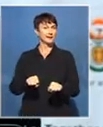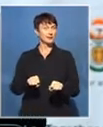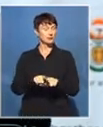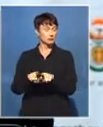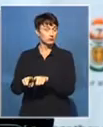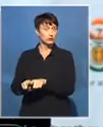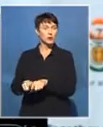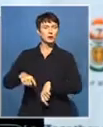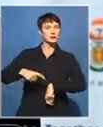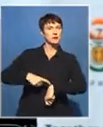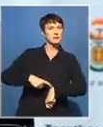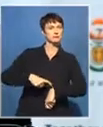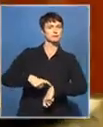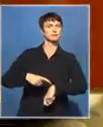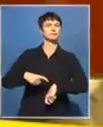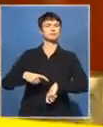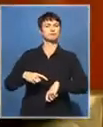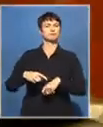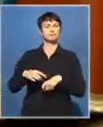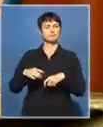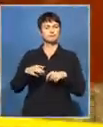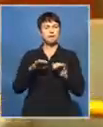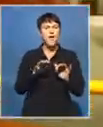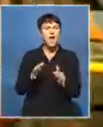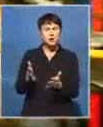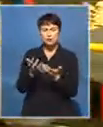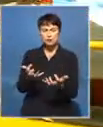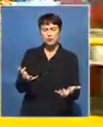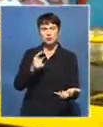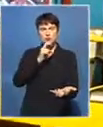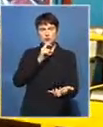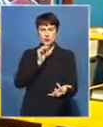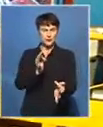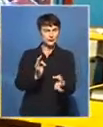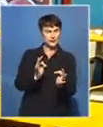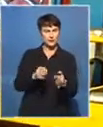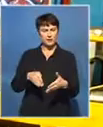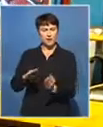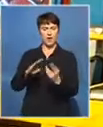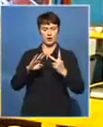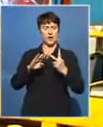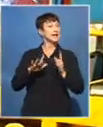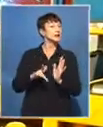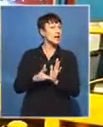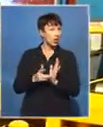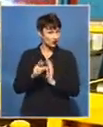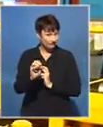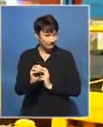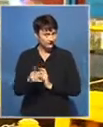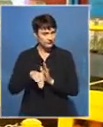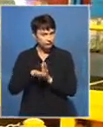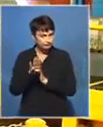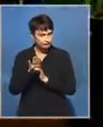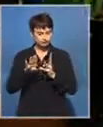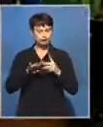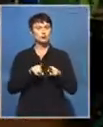of optimal utilisation of resources, technological advancement and